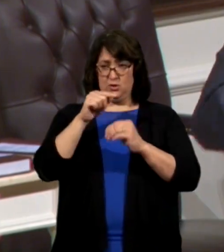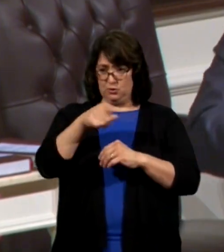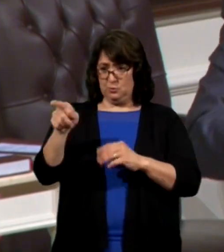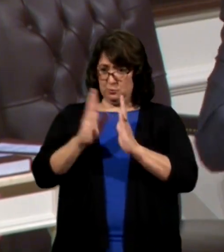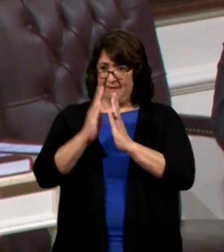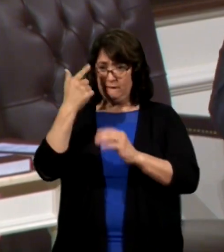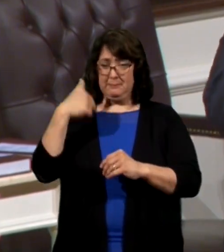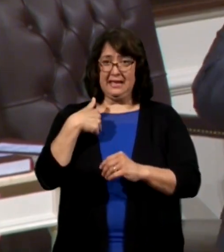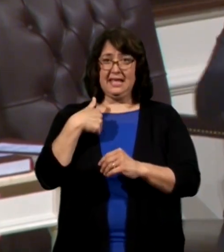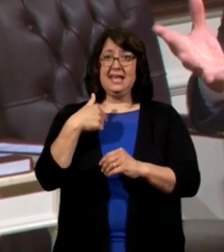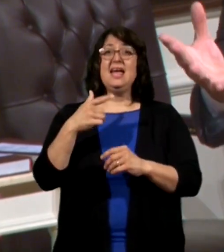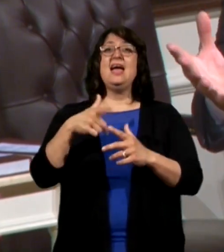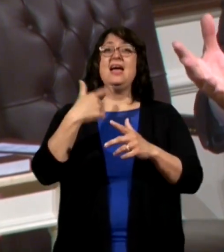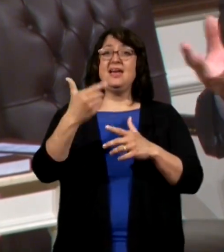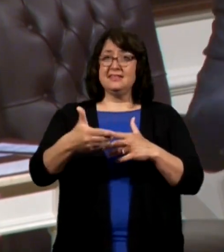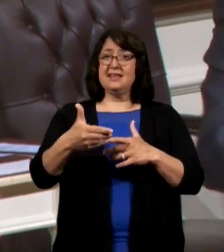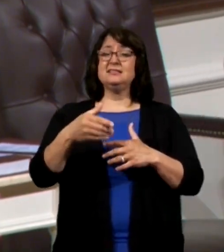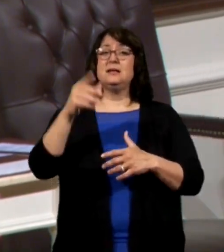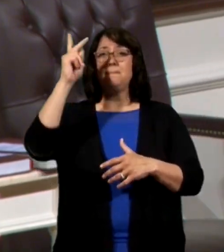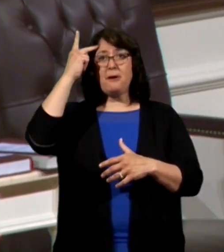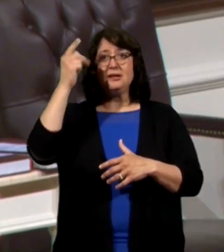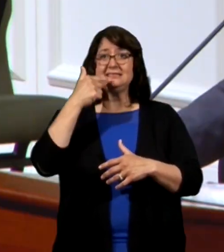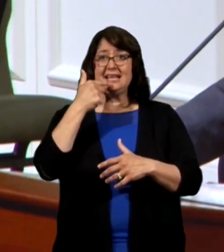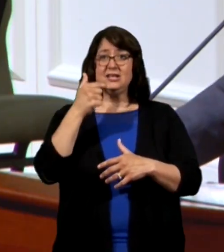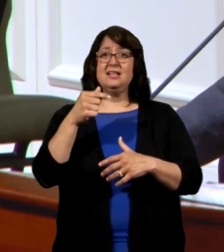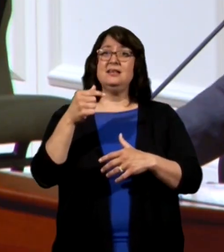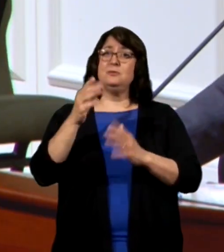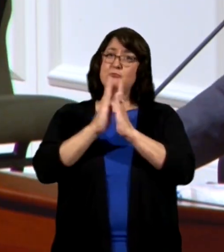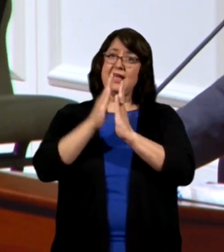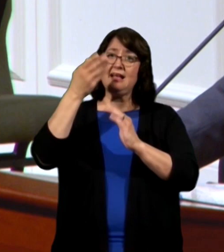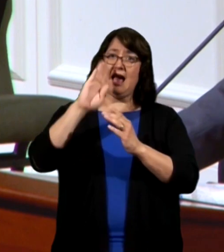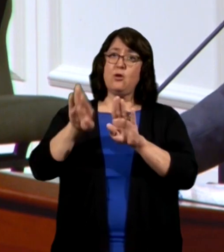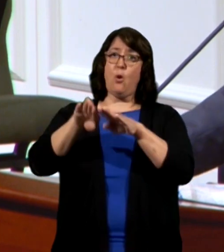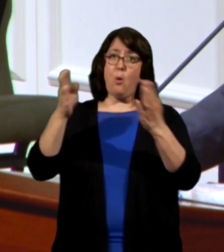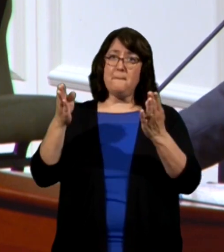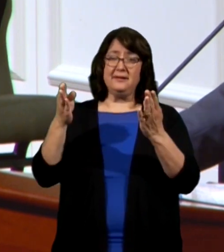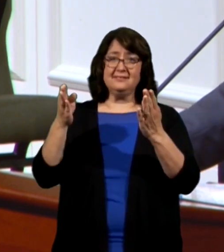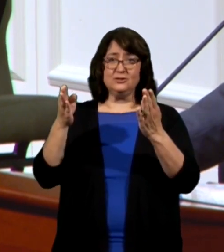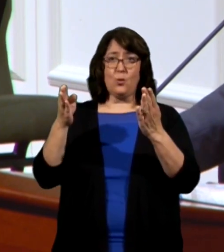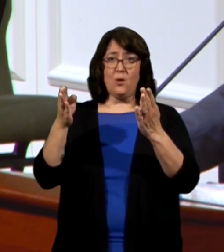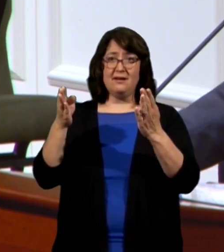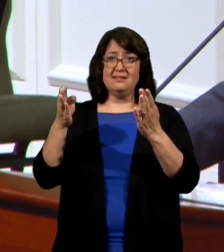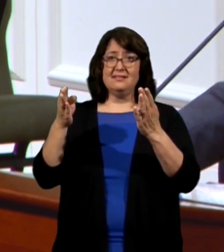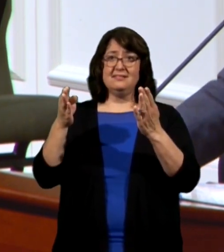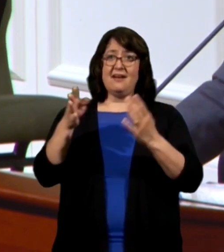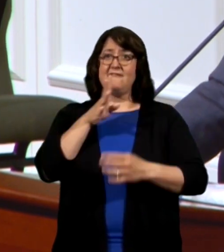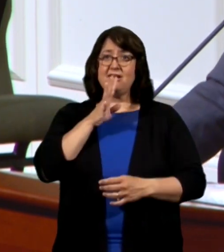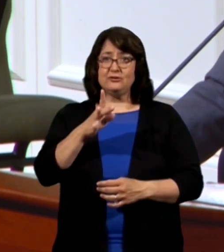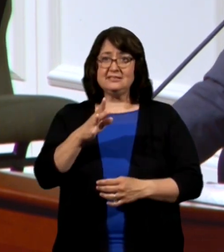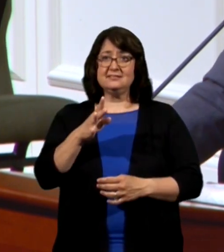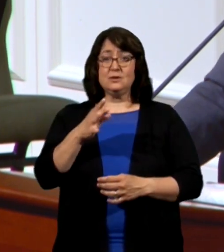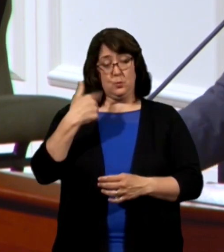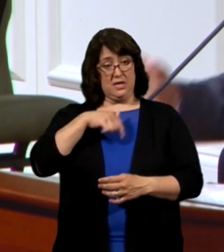me? And then he says, pray that God would open a door of utterance. And we all know this is true.